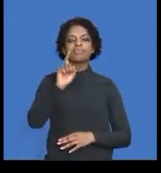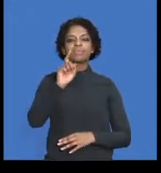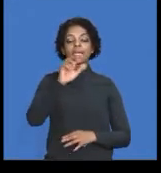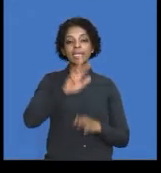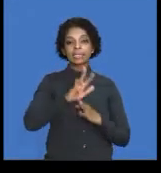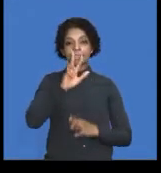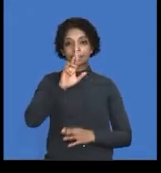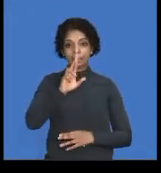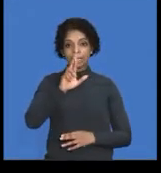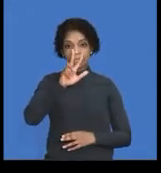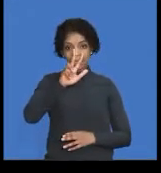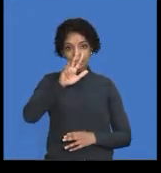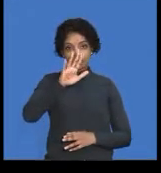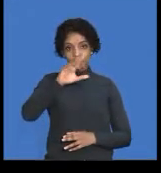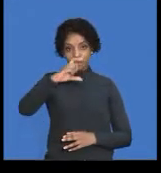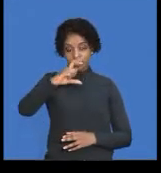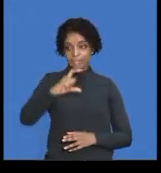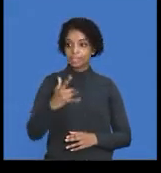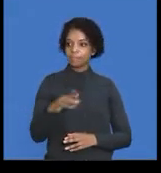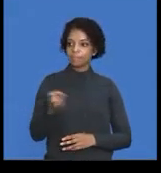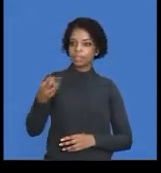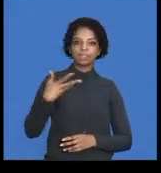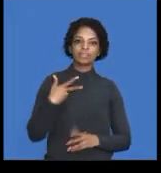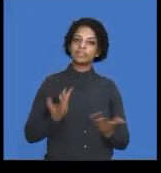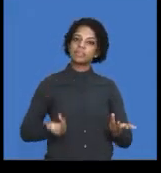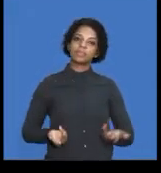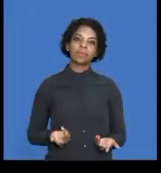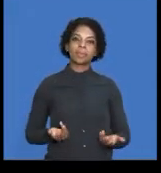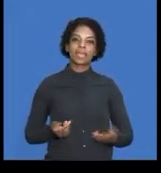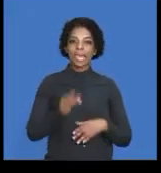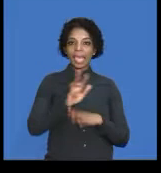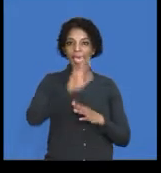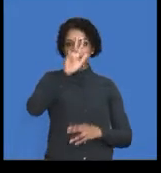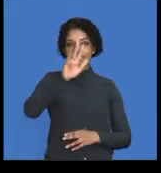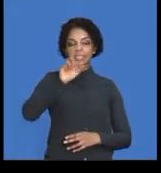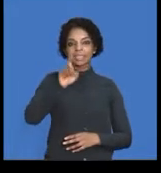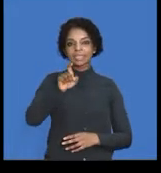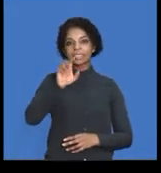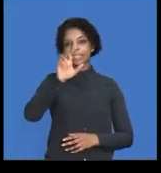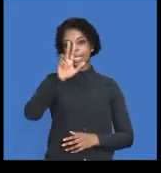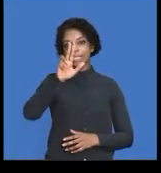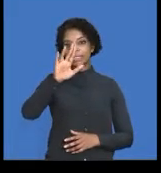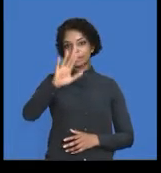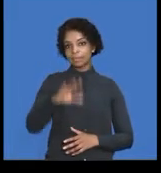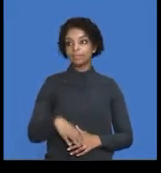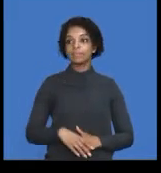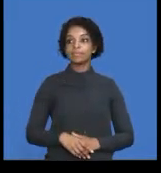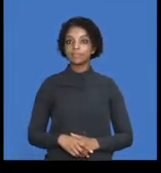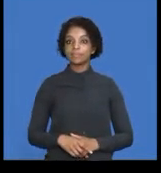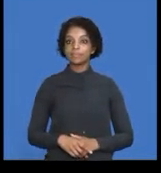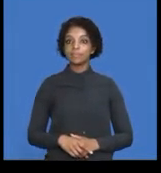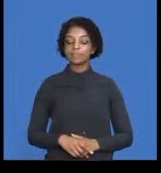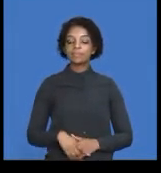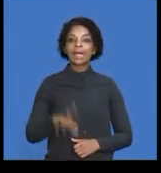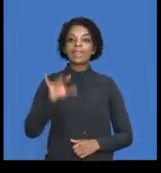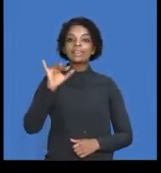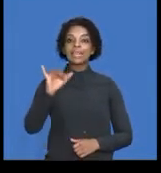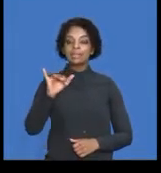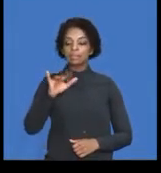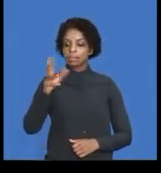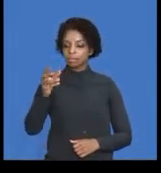that's given to me. So selling price per unit, 18.85. Okay, take that and